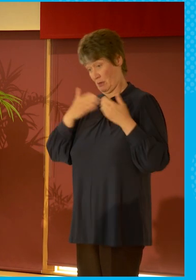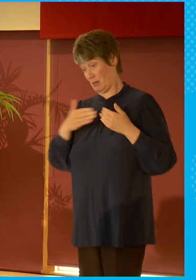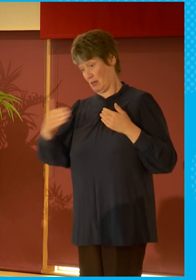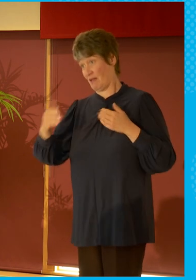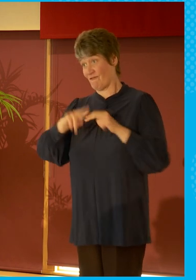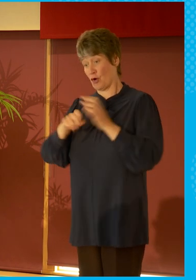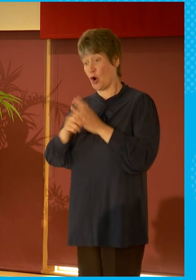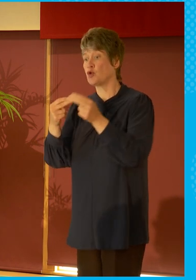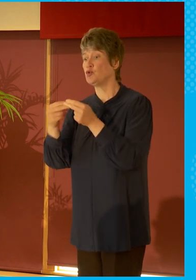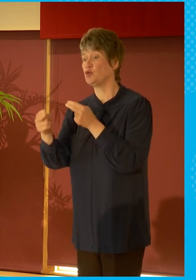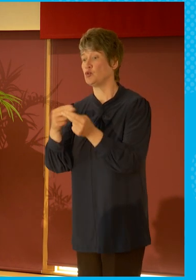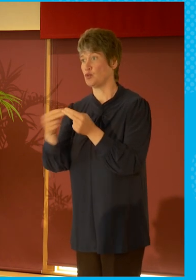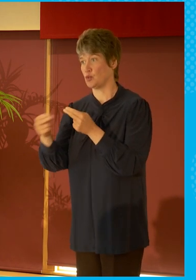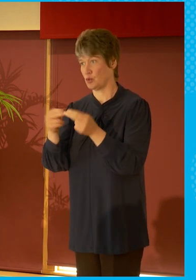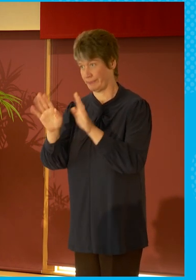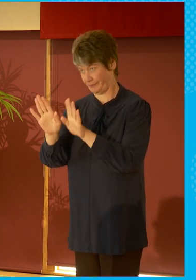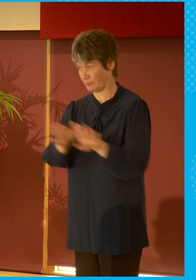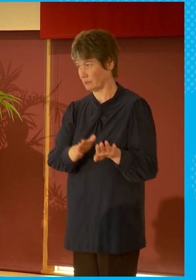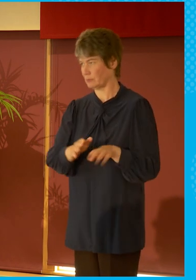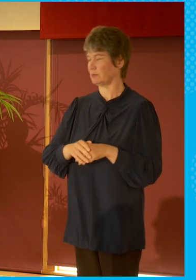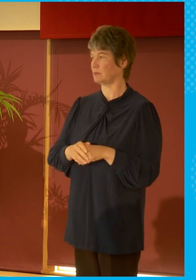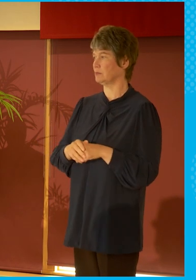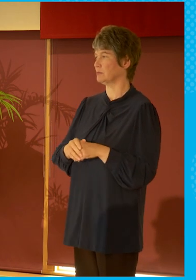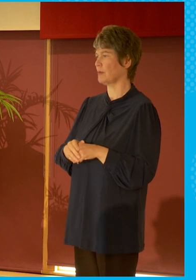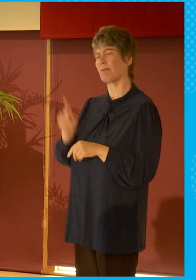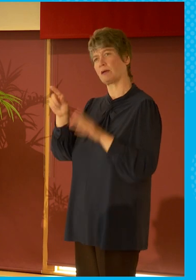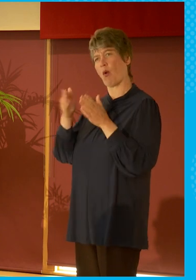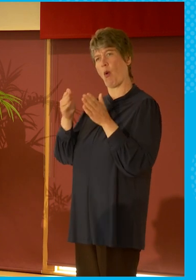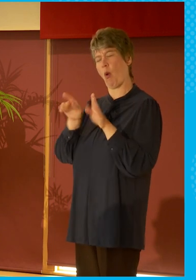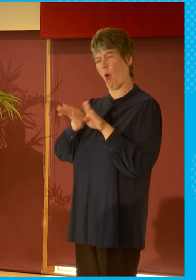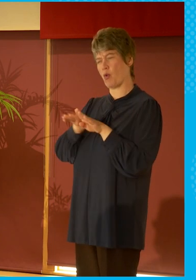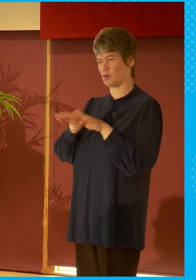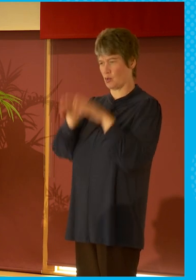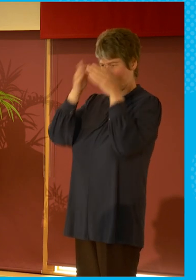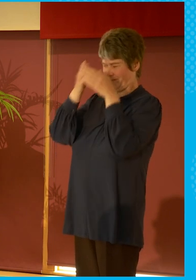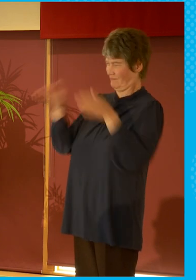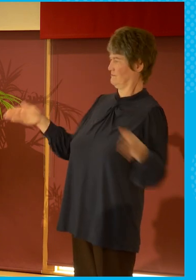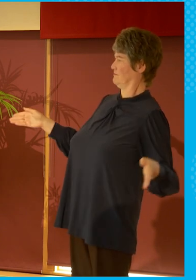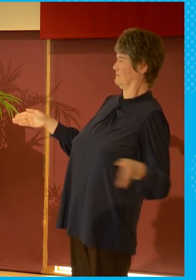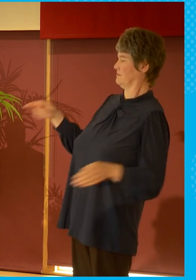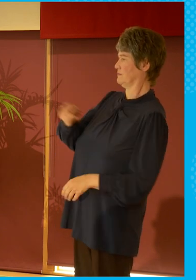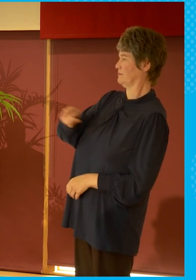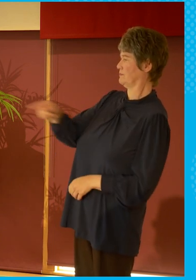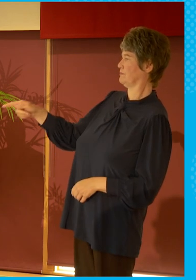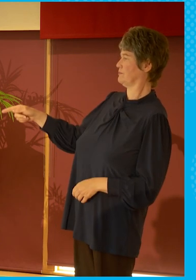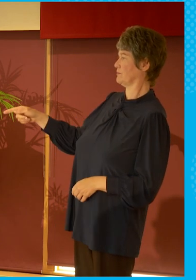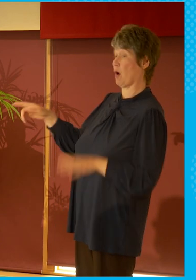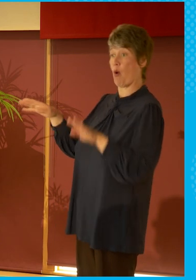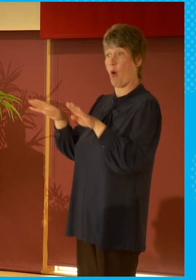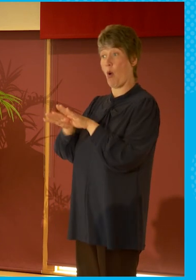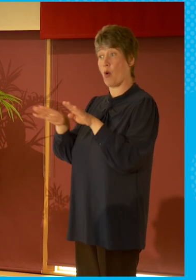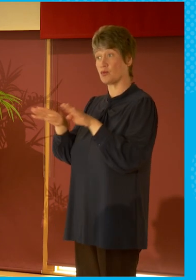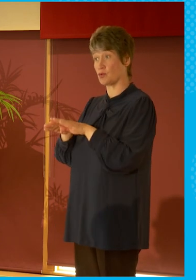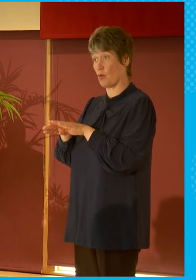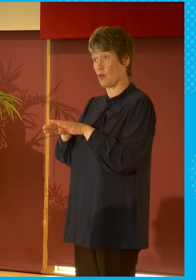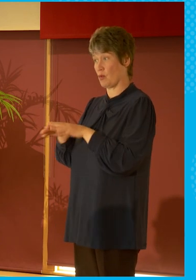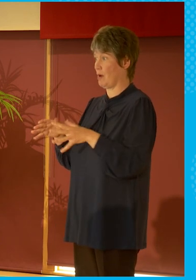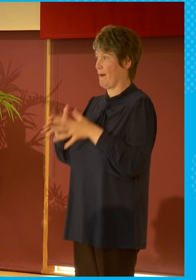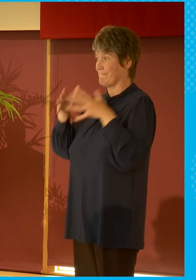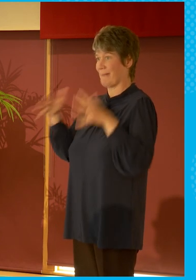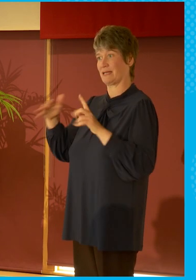and just in a wider scale of course it's the introduction of the big streamers,